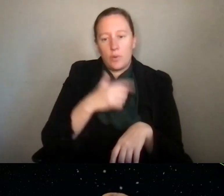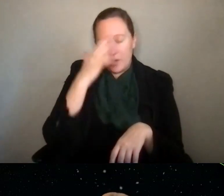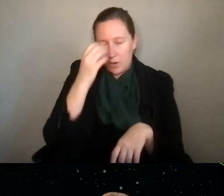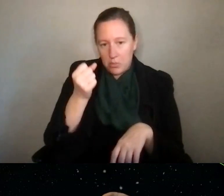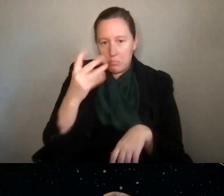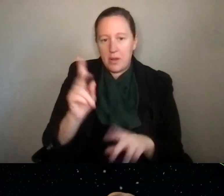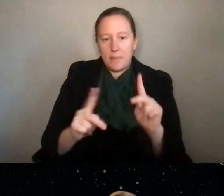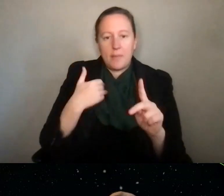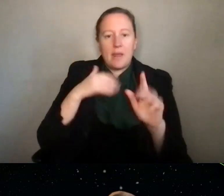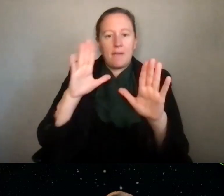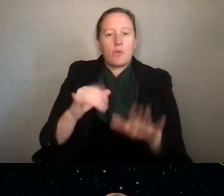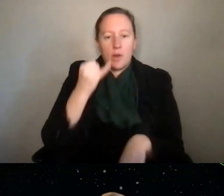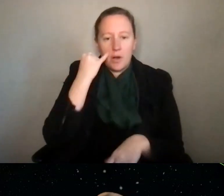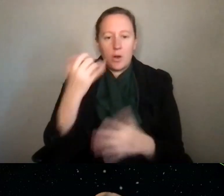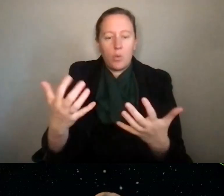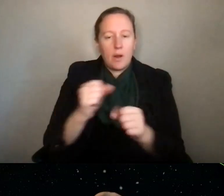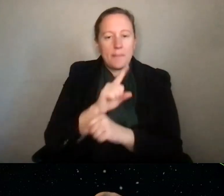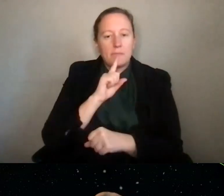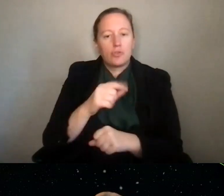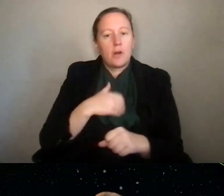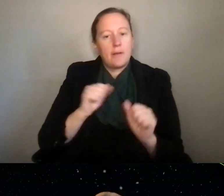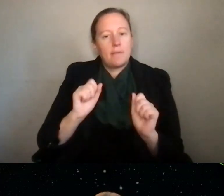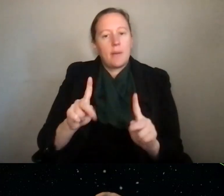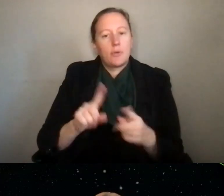make sure that they have the opportunity to participate.